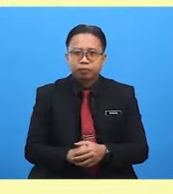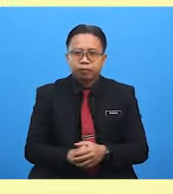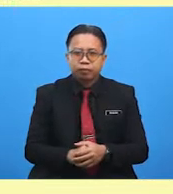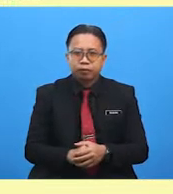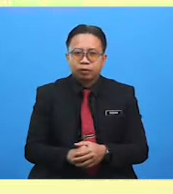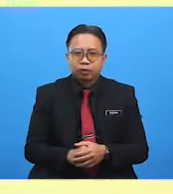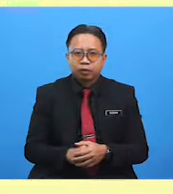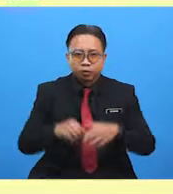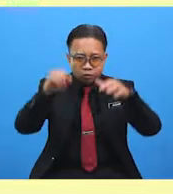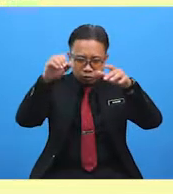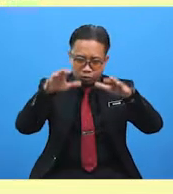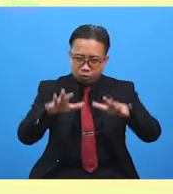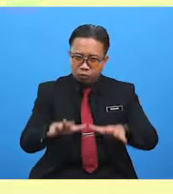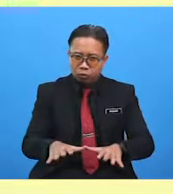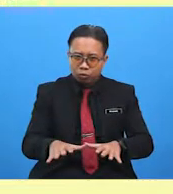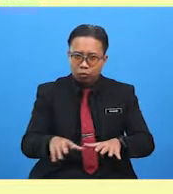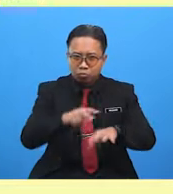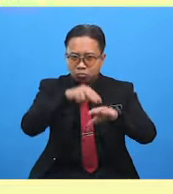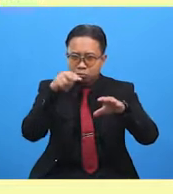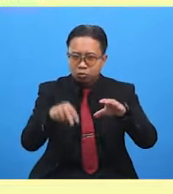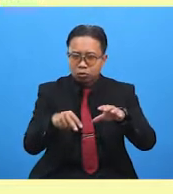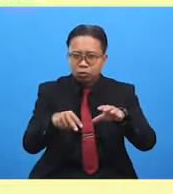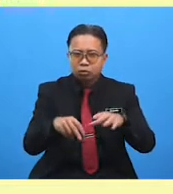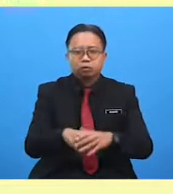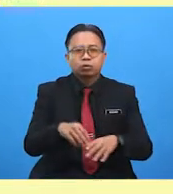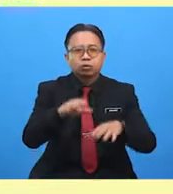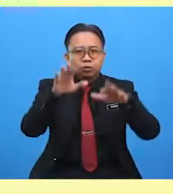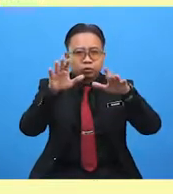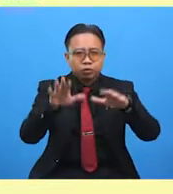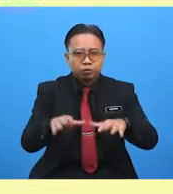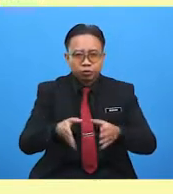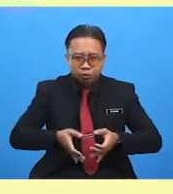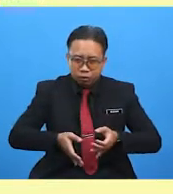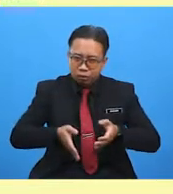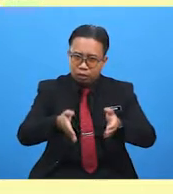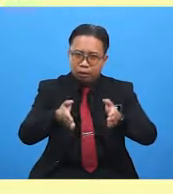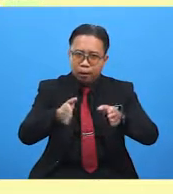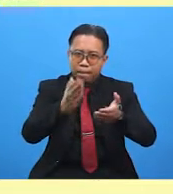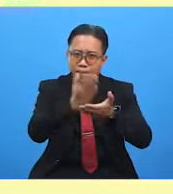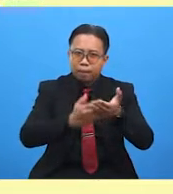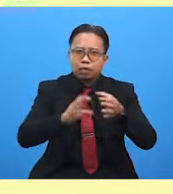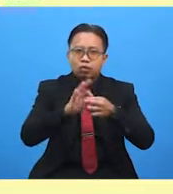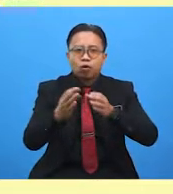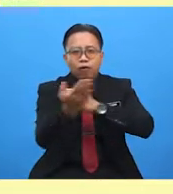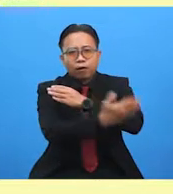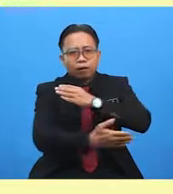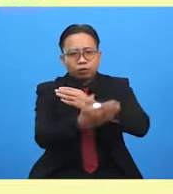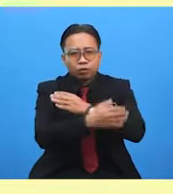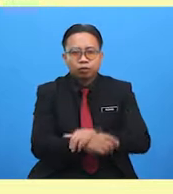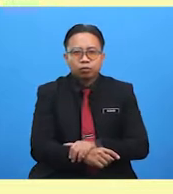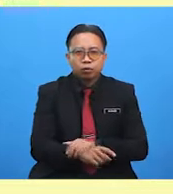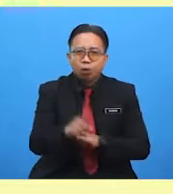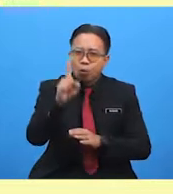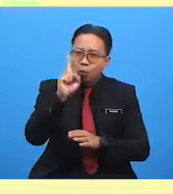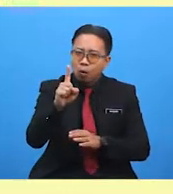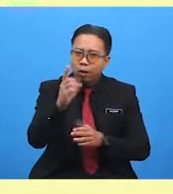snow is falling, and there is deep snow lying in some parts of the country. It is more than one and